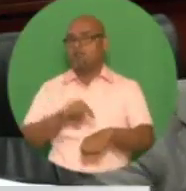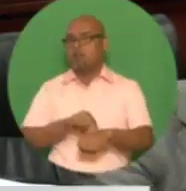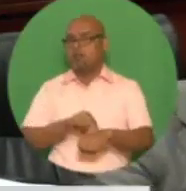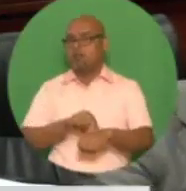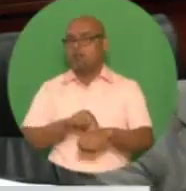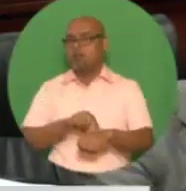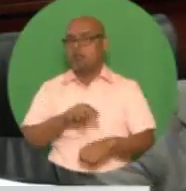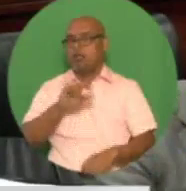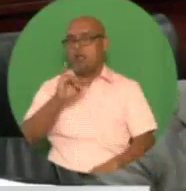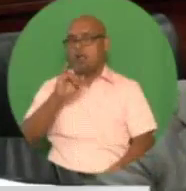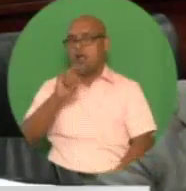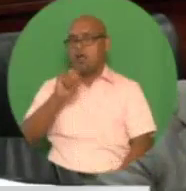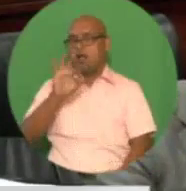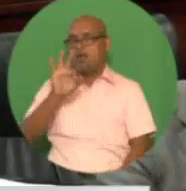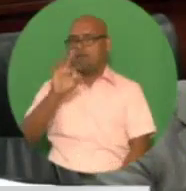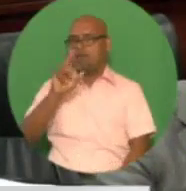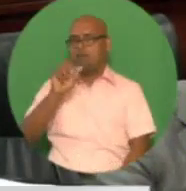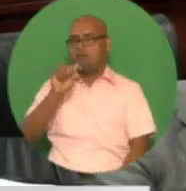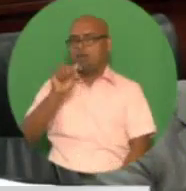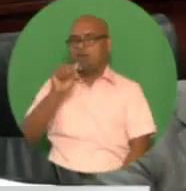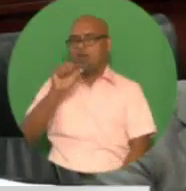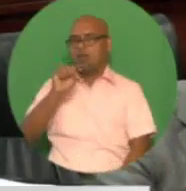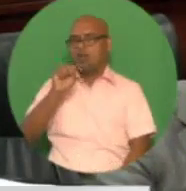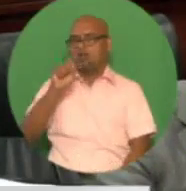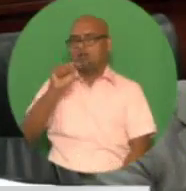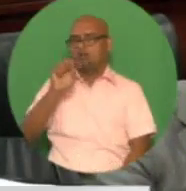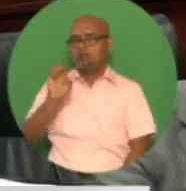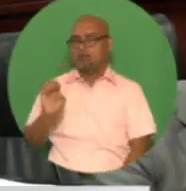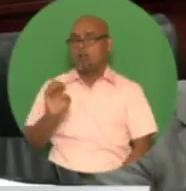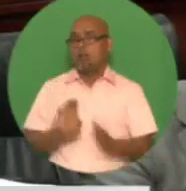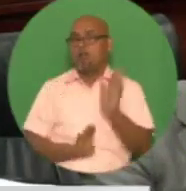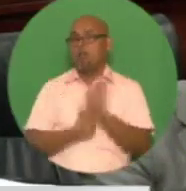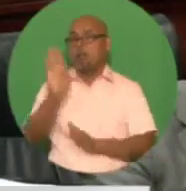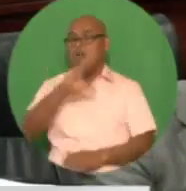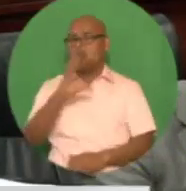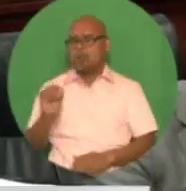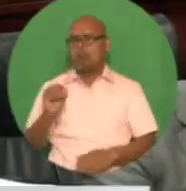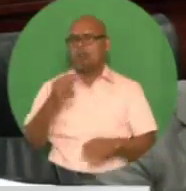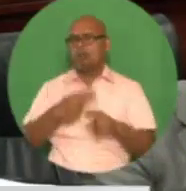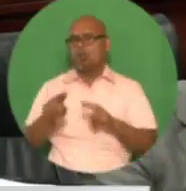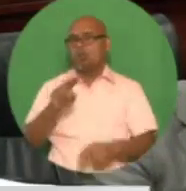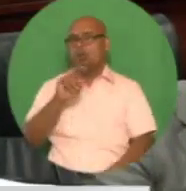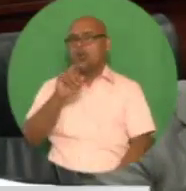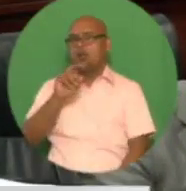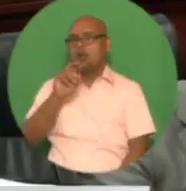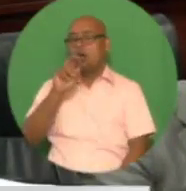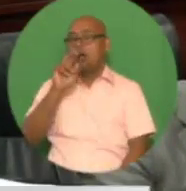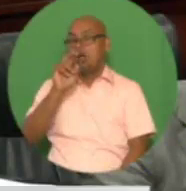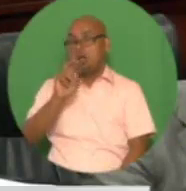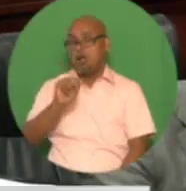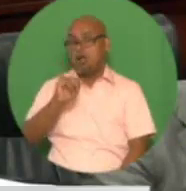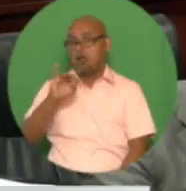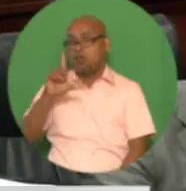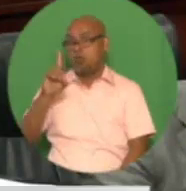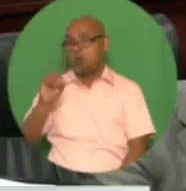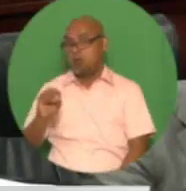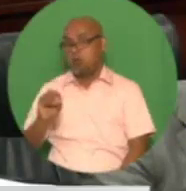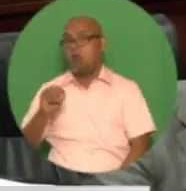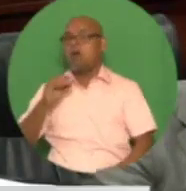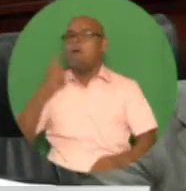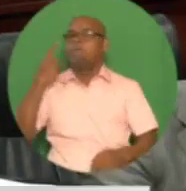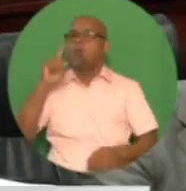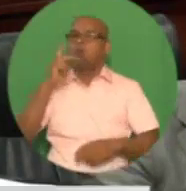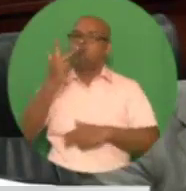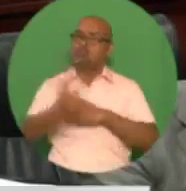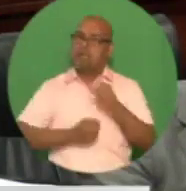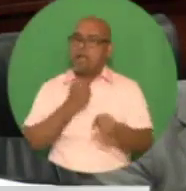NITCO, and China Harbor executed a cooperation agreement for the development over a three-year period and